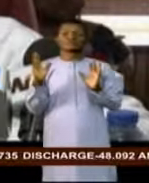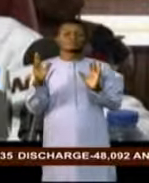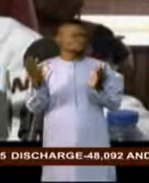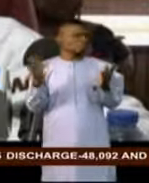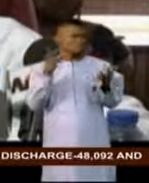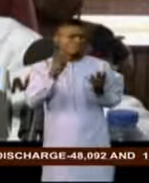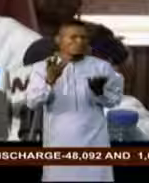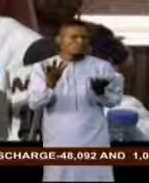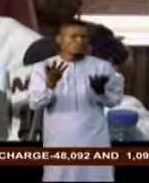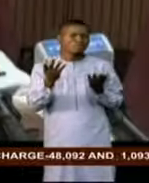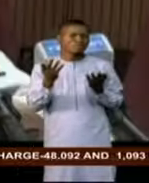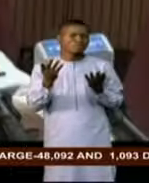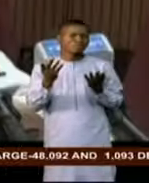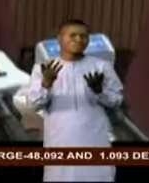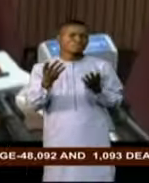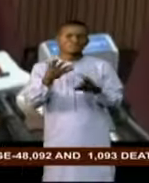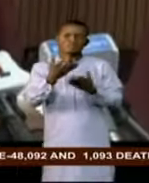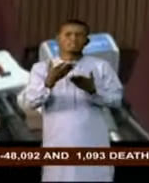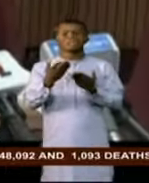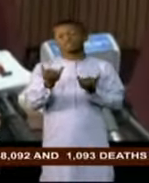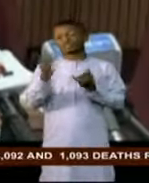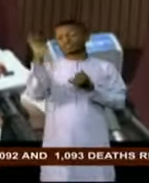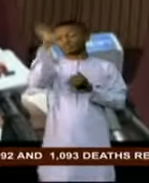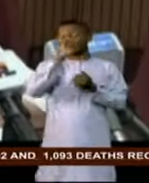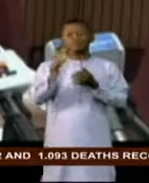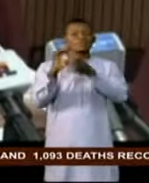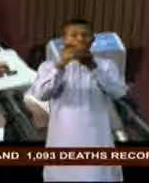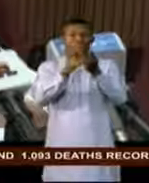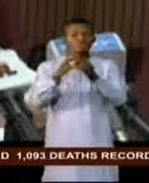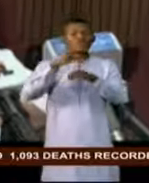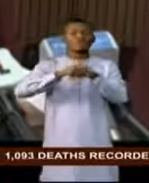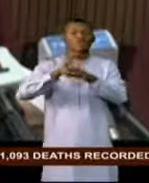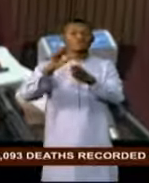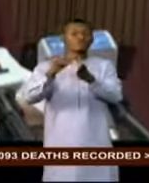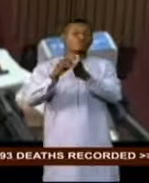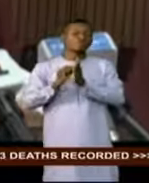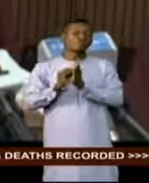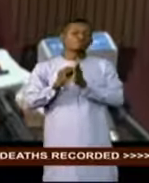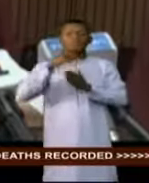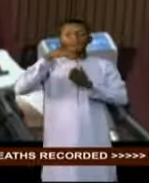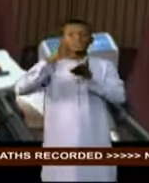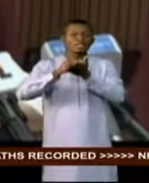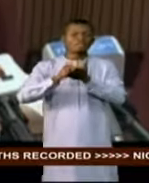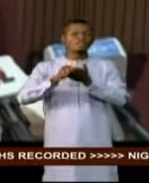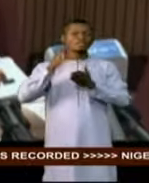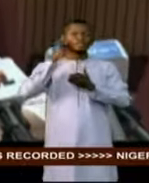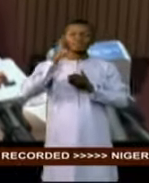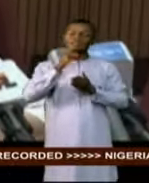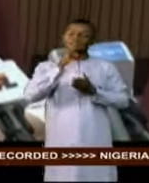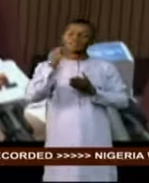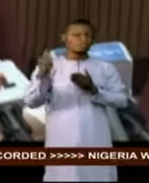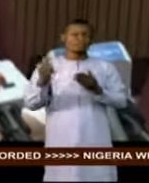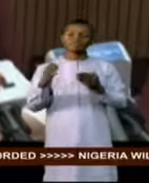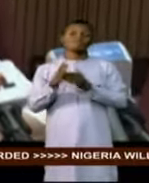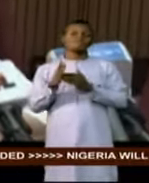into the country. The European Union on its part says it is not juxtaposed by the Nigeria's turn.